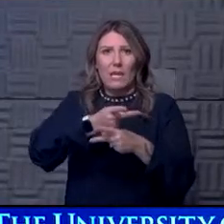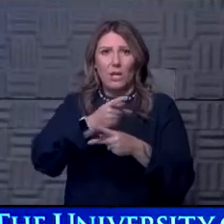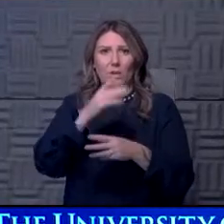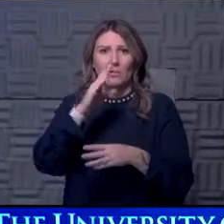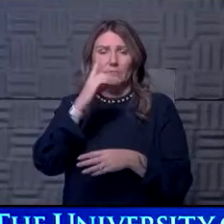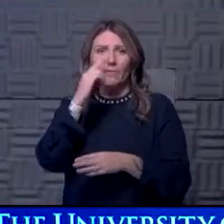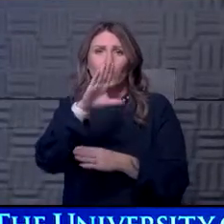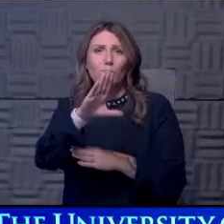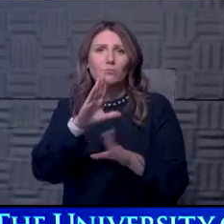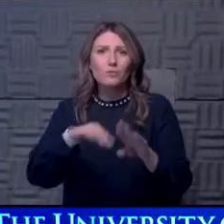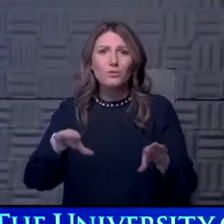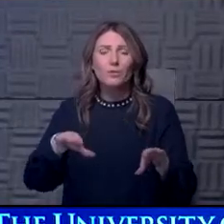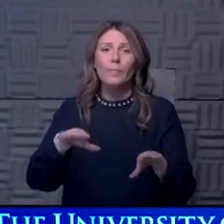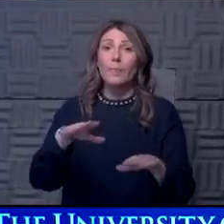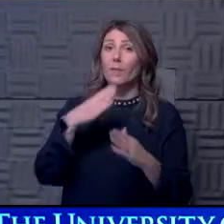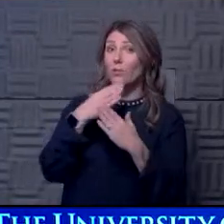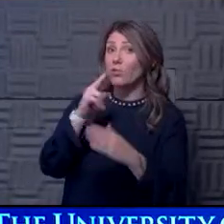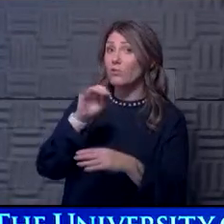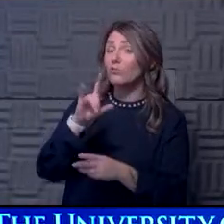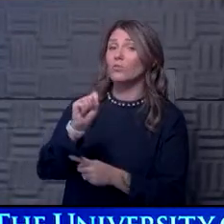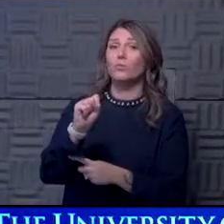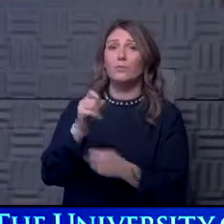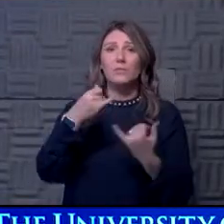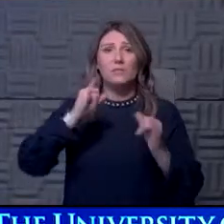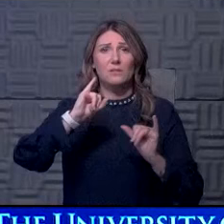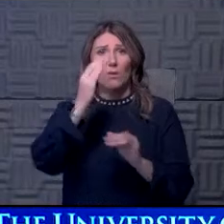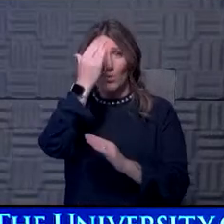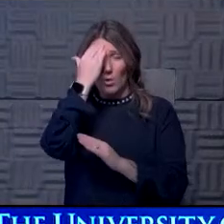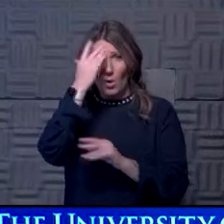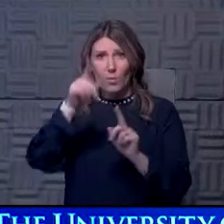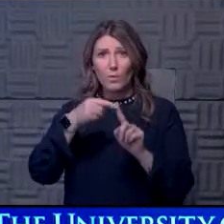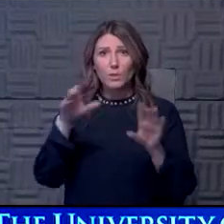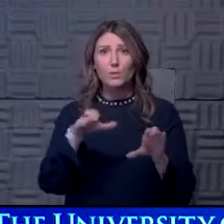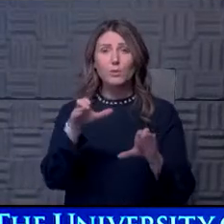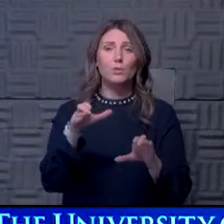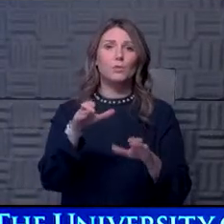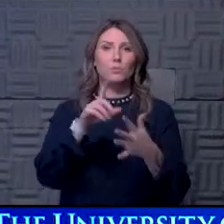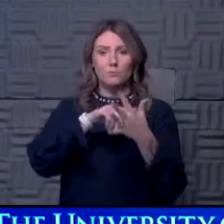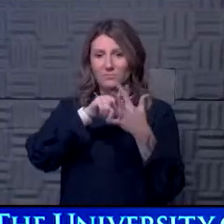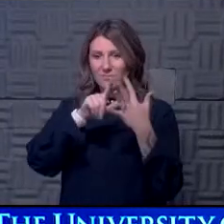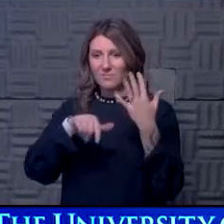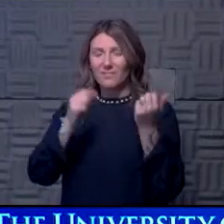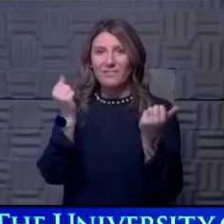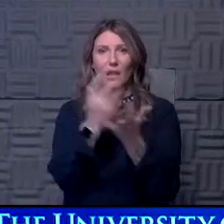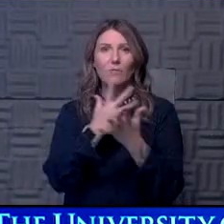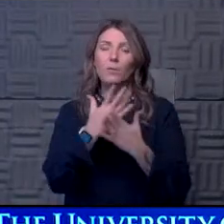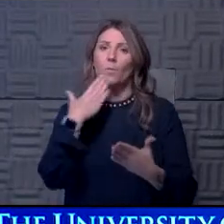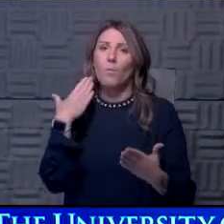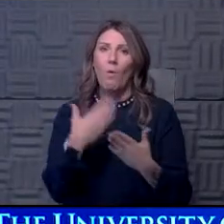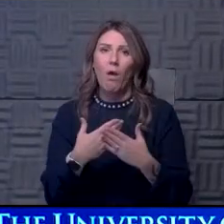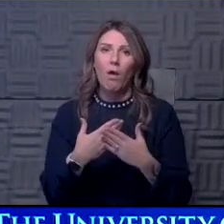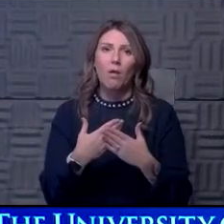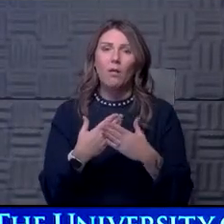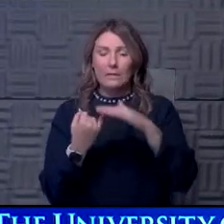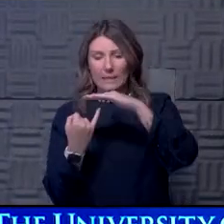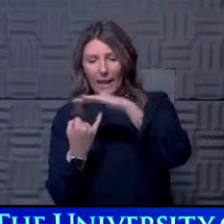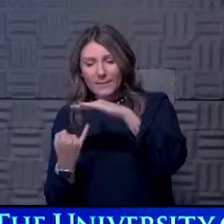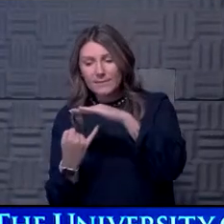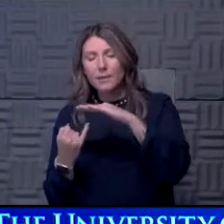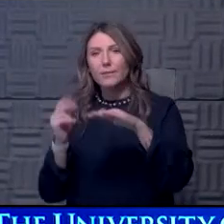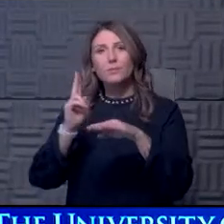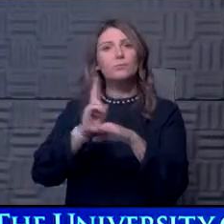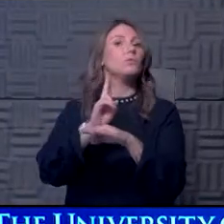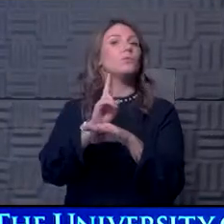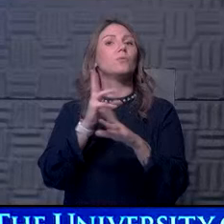Um, the, good news is we still know that when you do those things, uh, all of those things well, isolating using the,